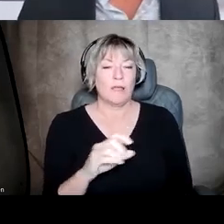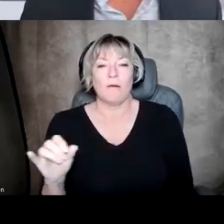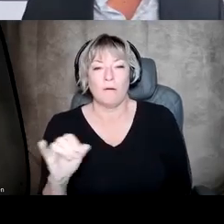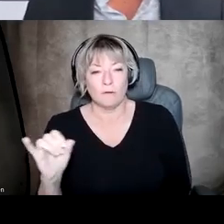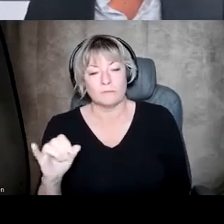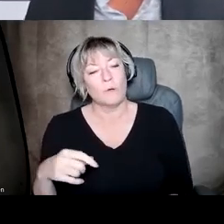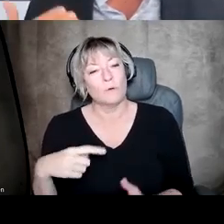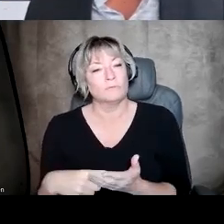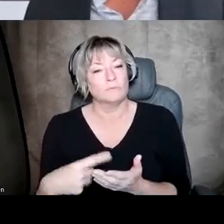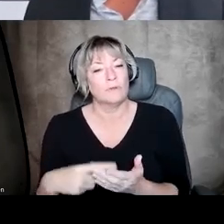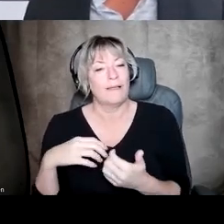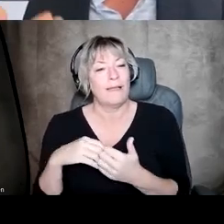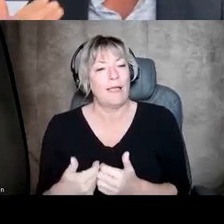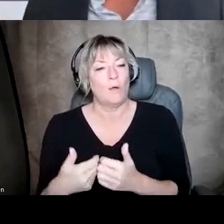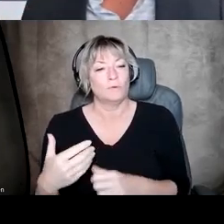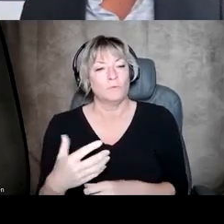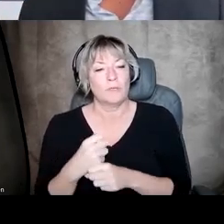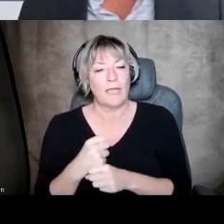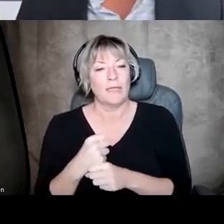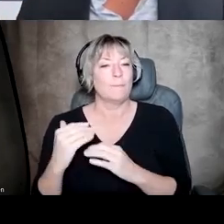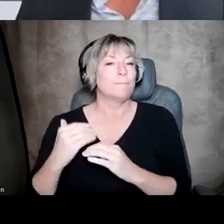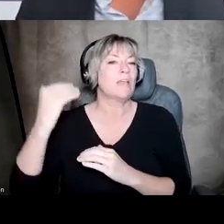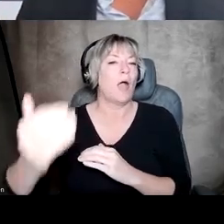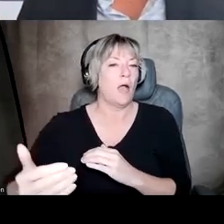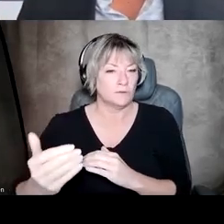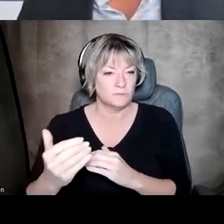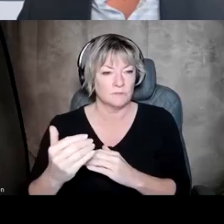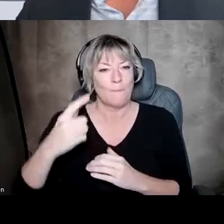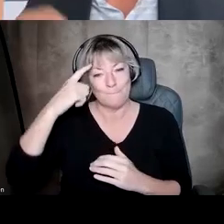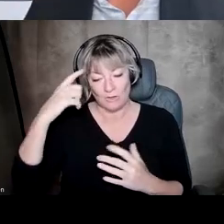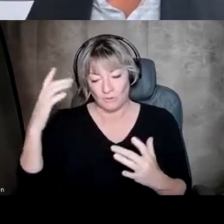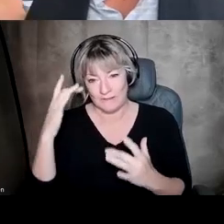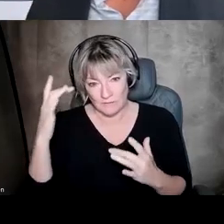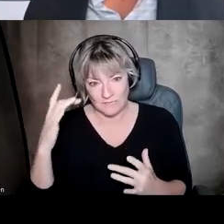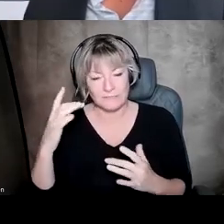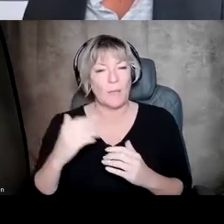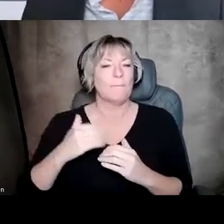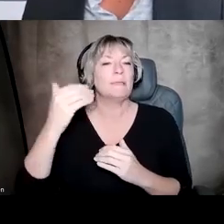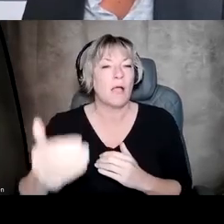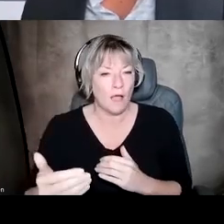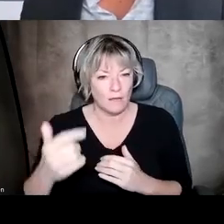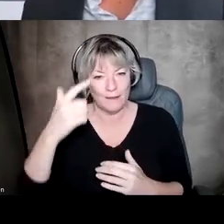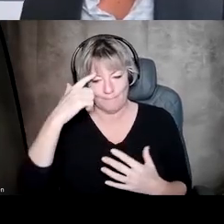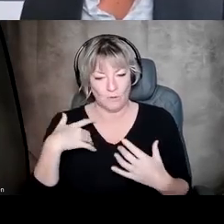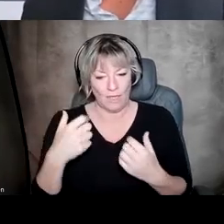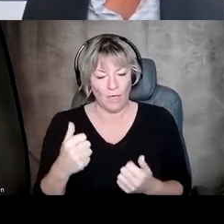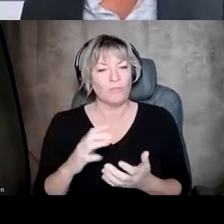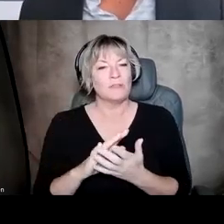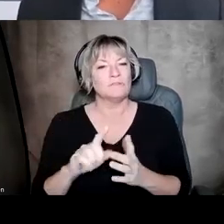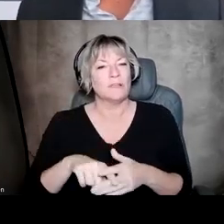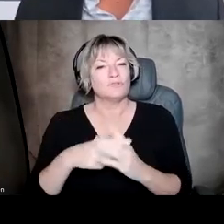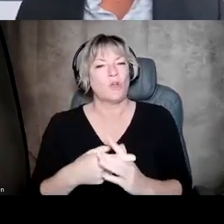talking about how to get beyond the moment of mental illness, beyond mental health, and into quality living,